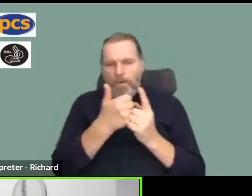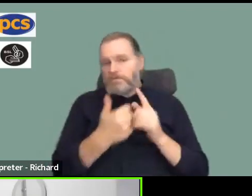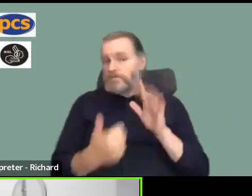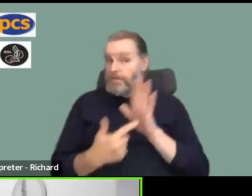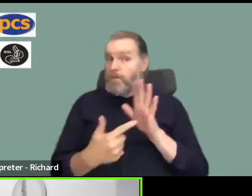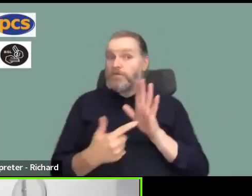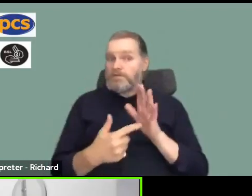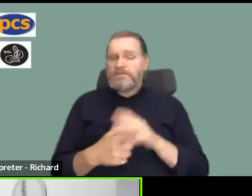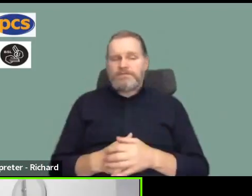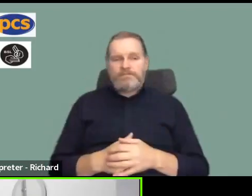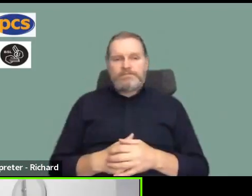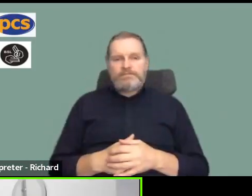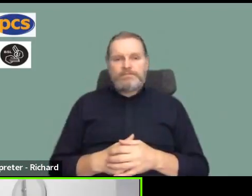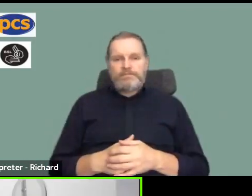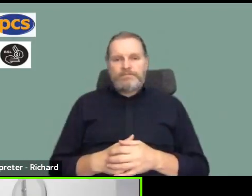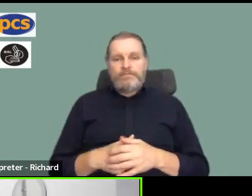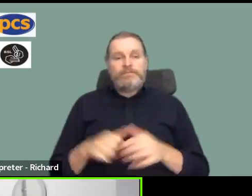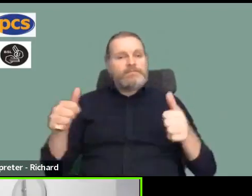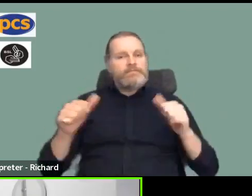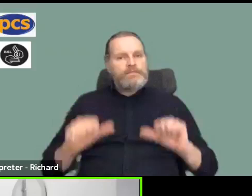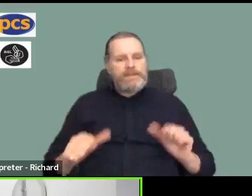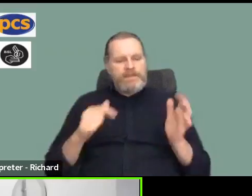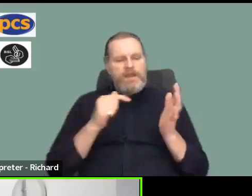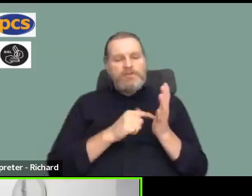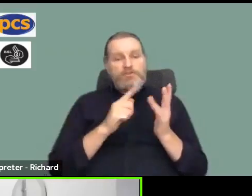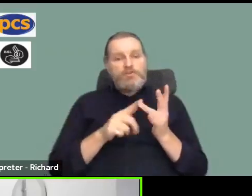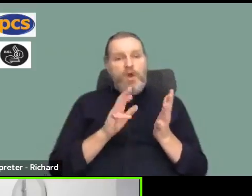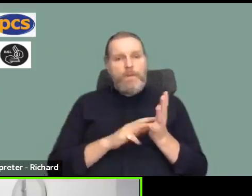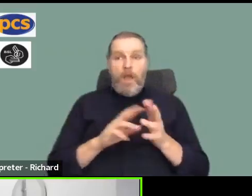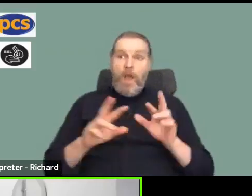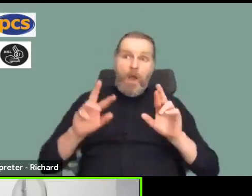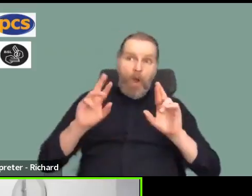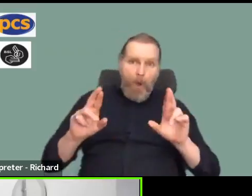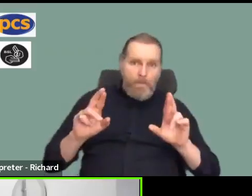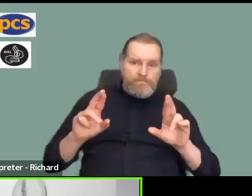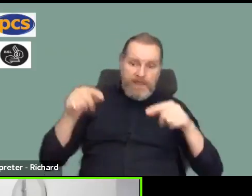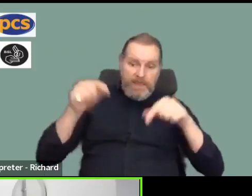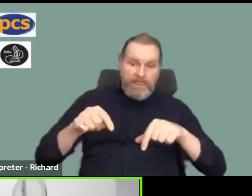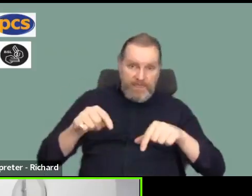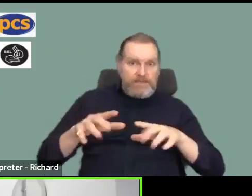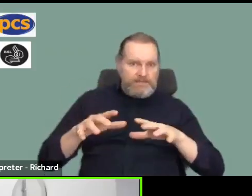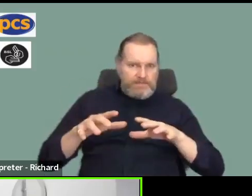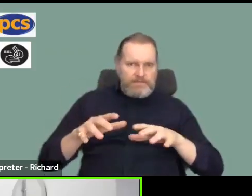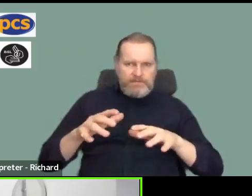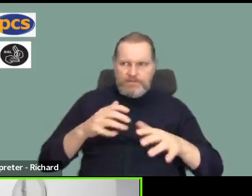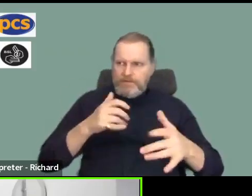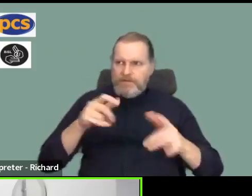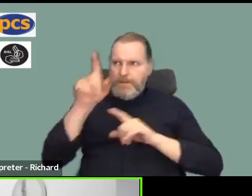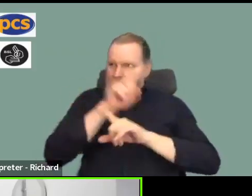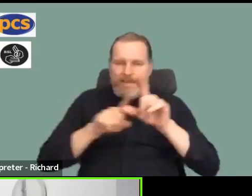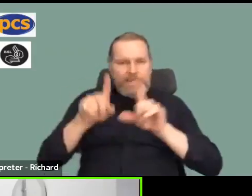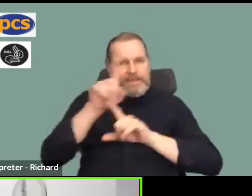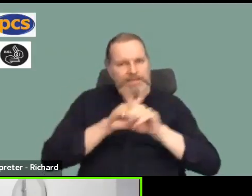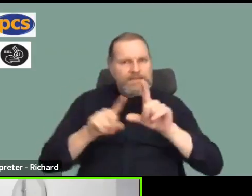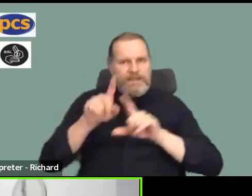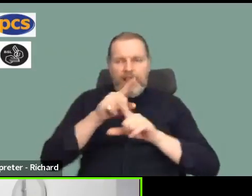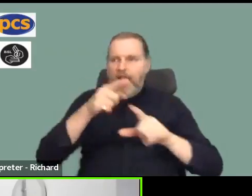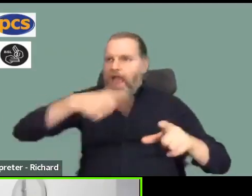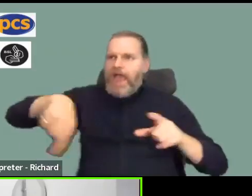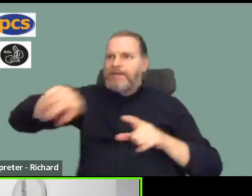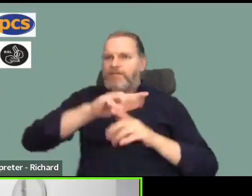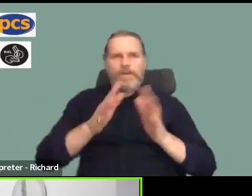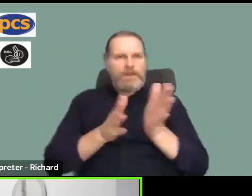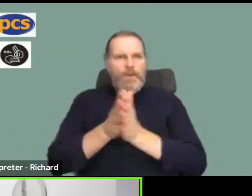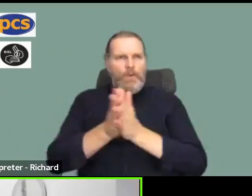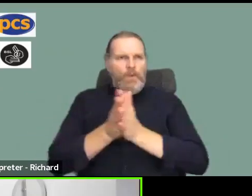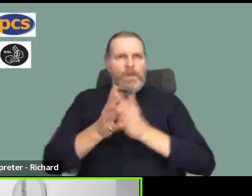important. And Tom says, hopefully this call has galvanised everybody on it to advocate, whether they're an advocate or